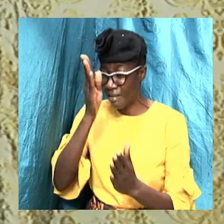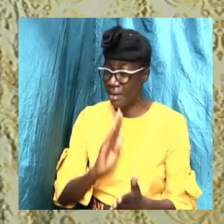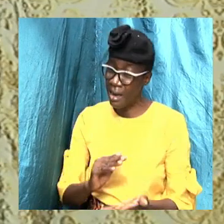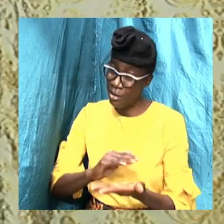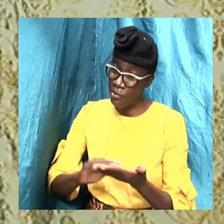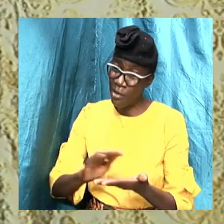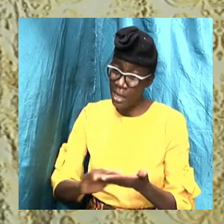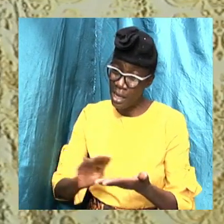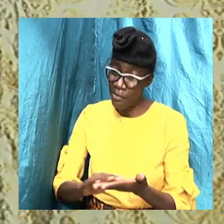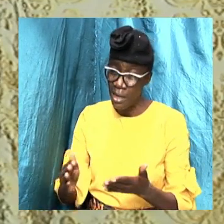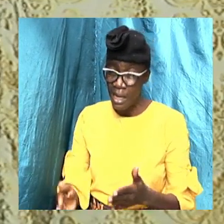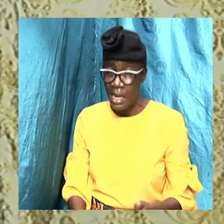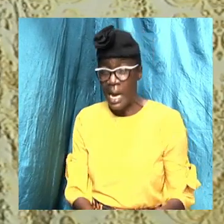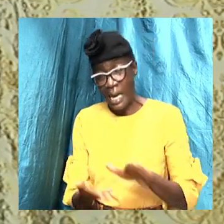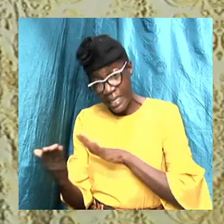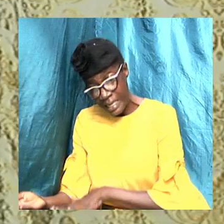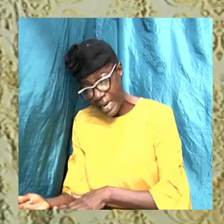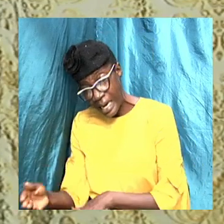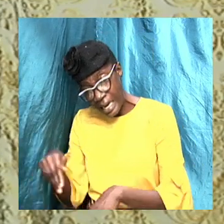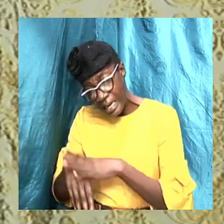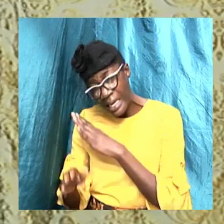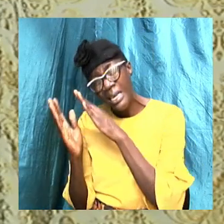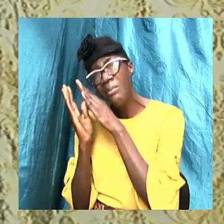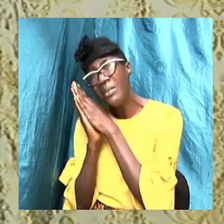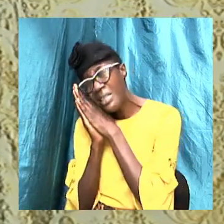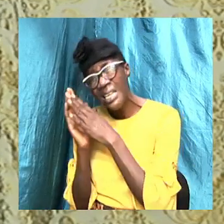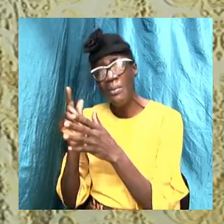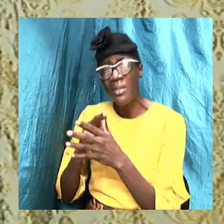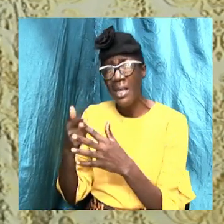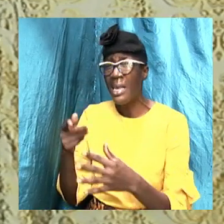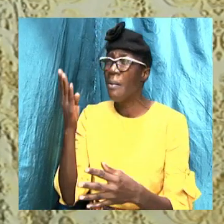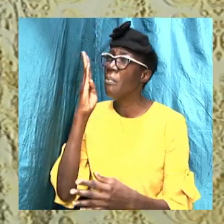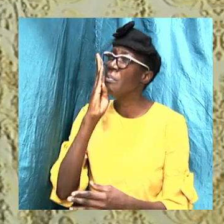sins and I die in my sleep, I would be in heaven.